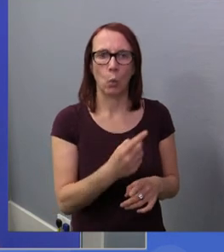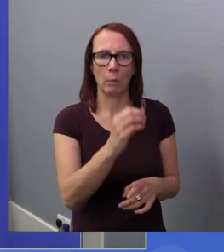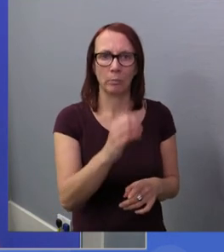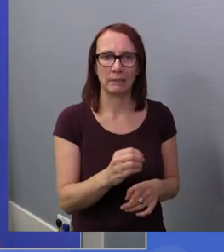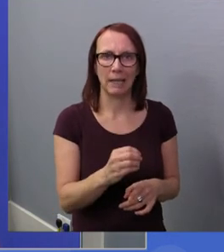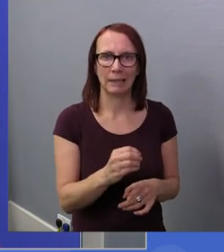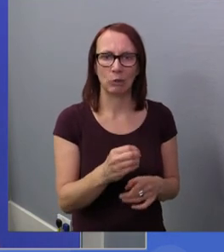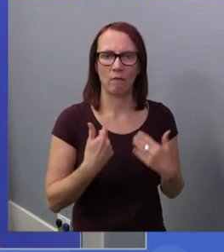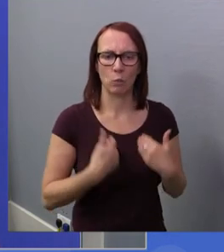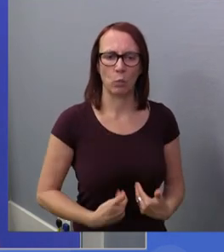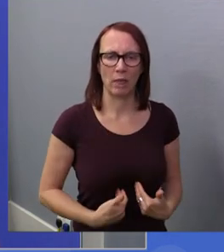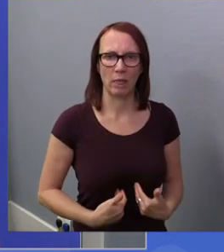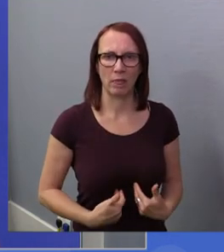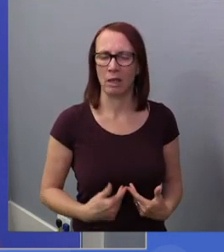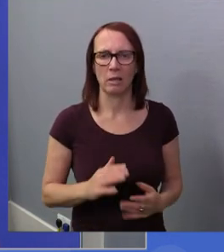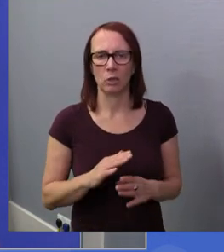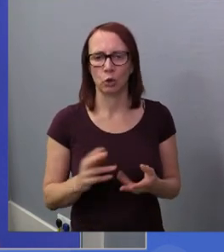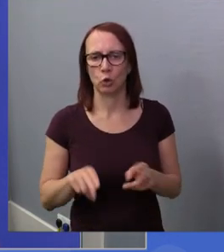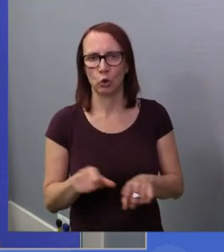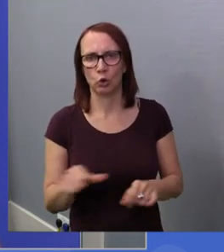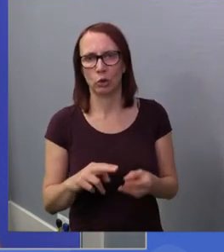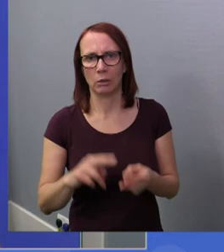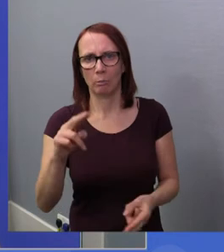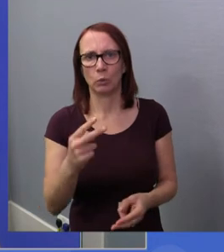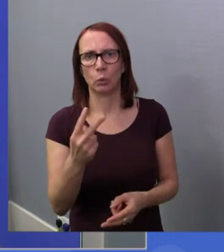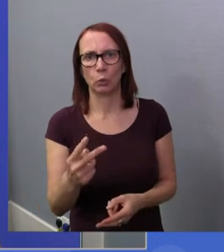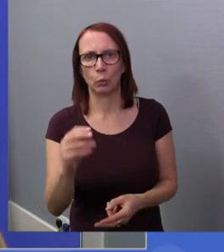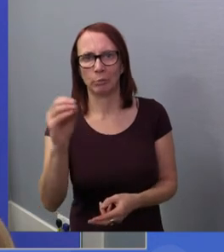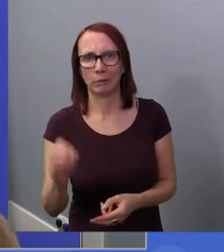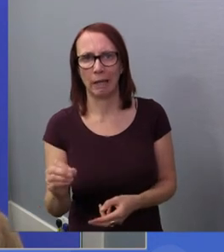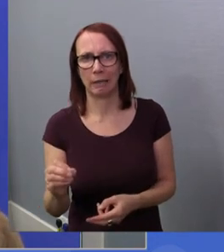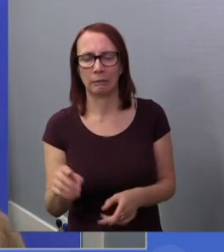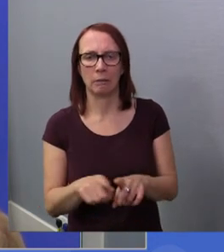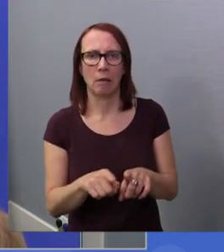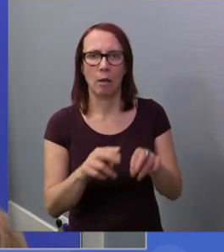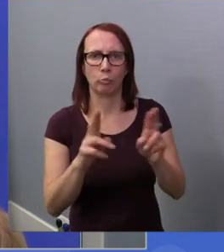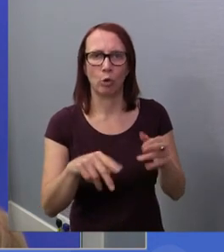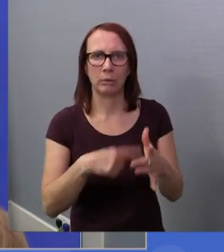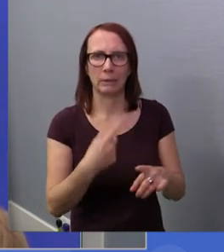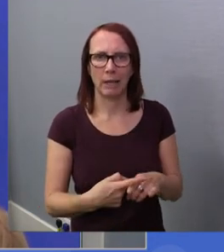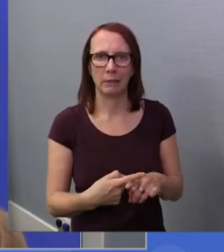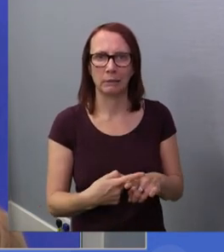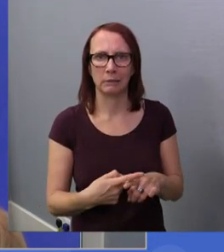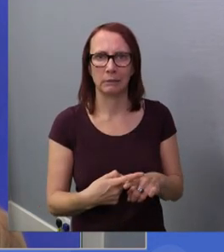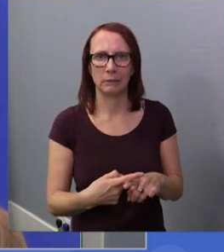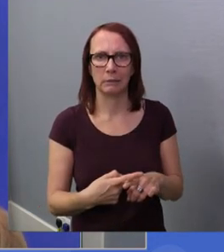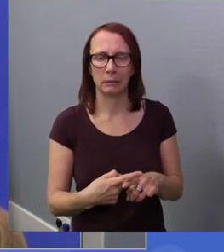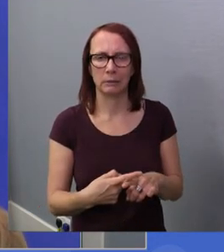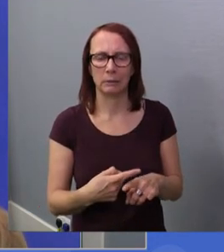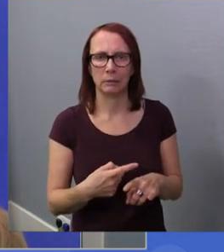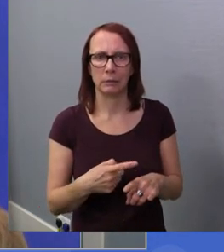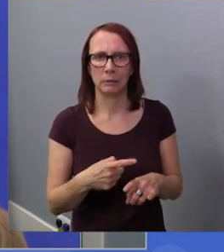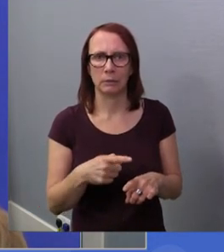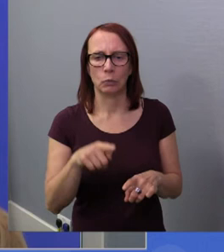wealth, resources, business and property tax, to only or mostly